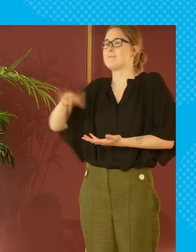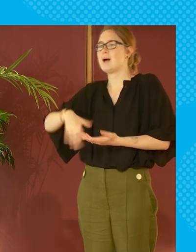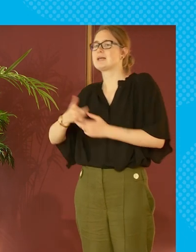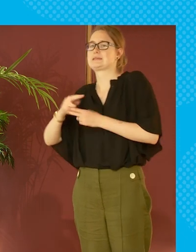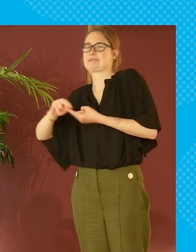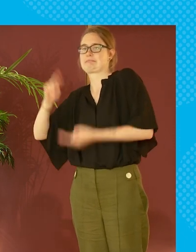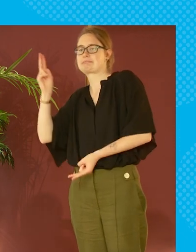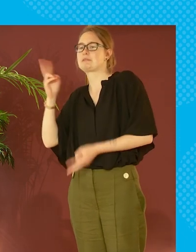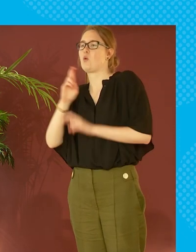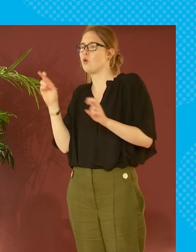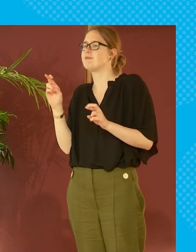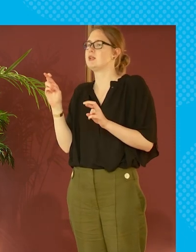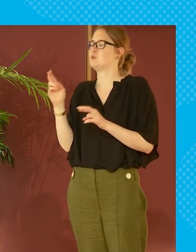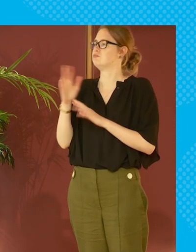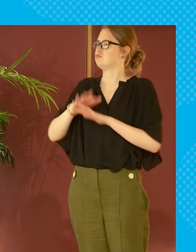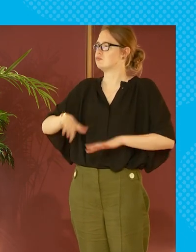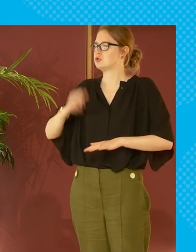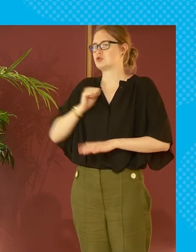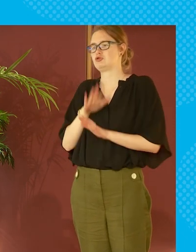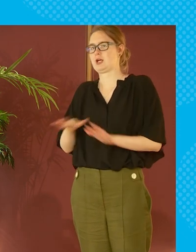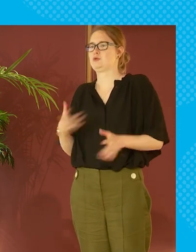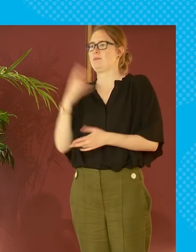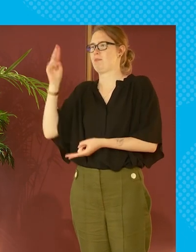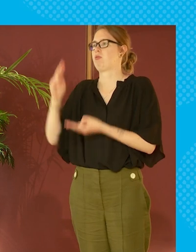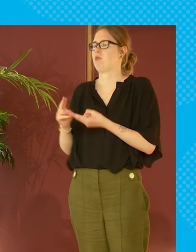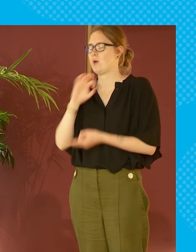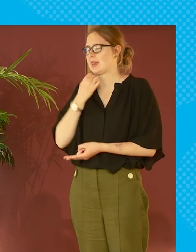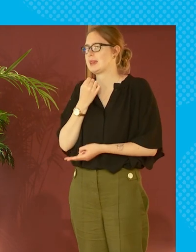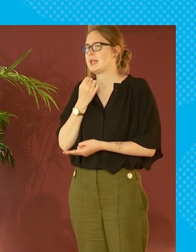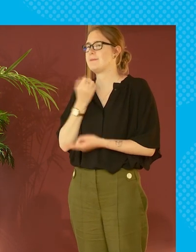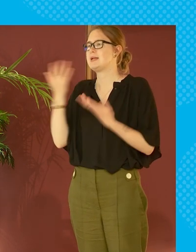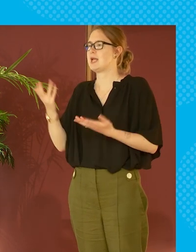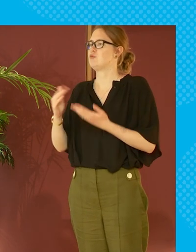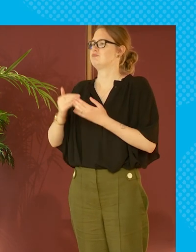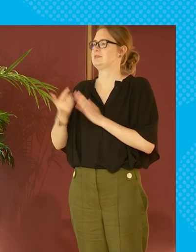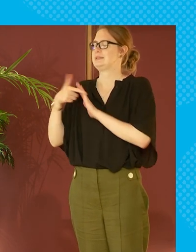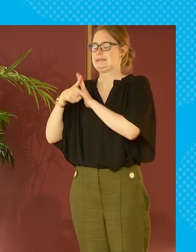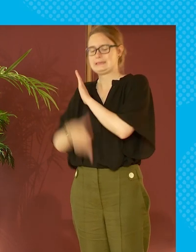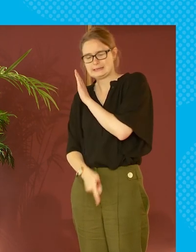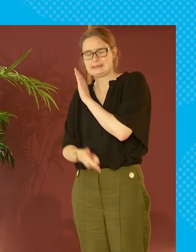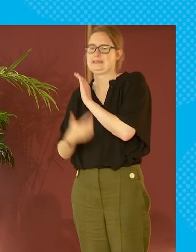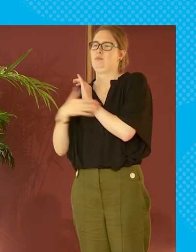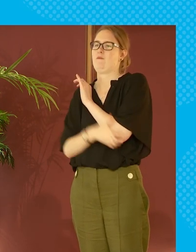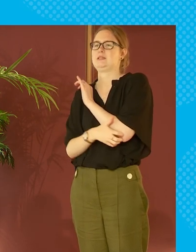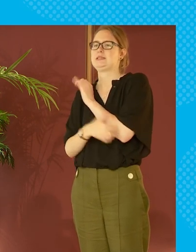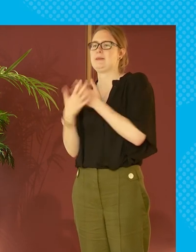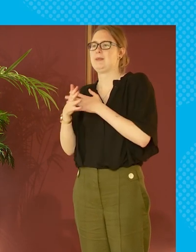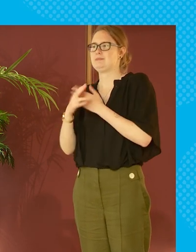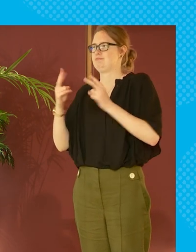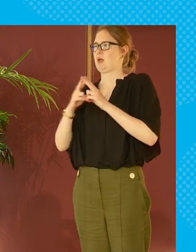after austerity hopefully with things like the scotch child pain will come back down again but the level of very deep poverty